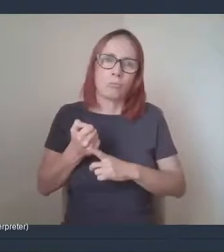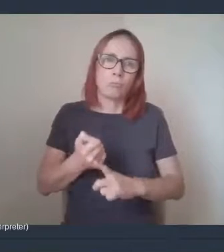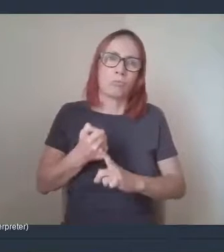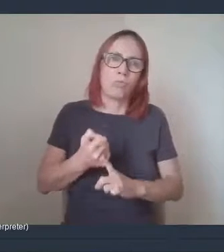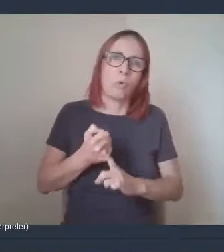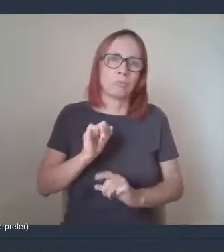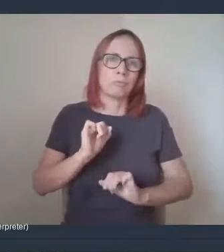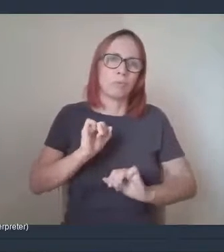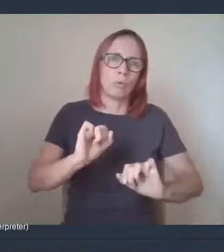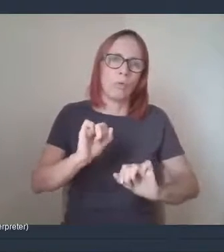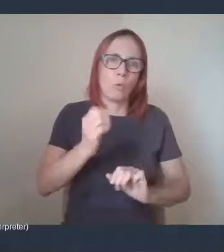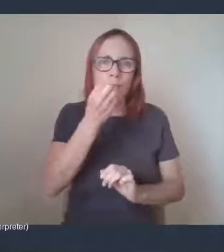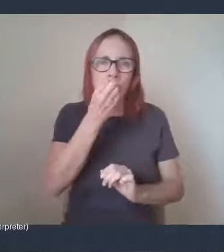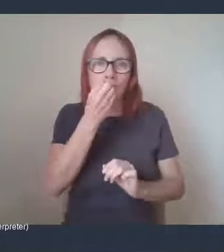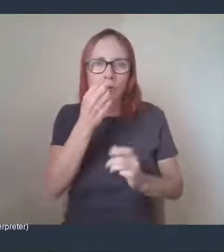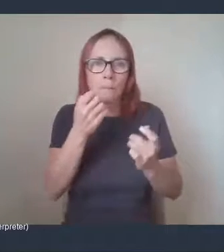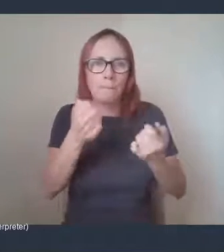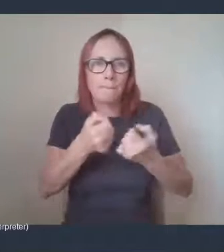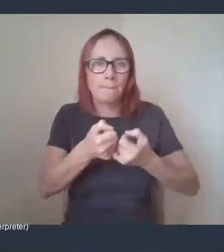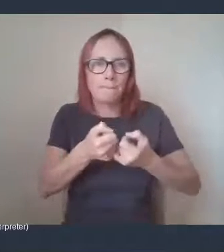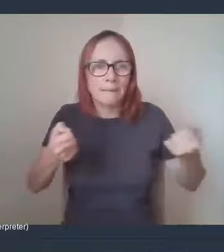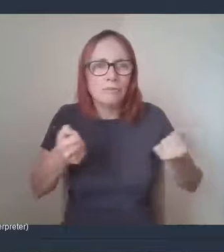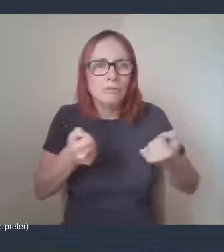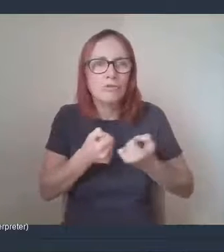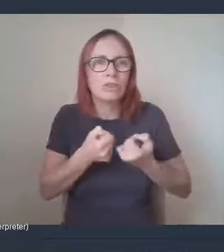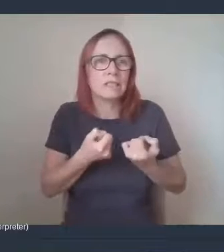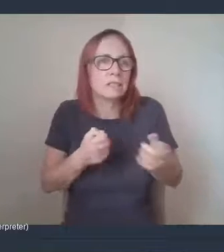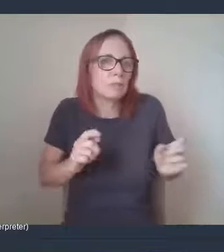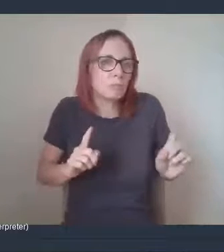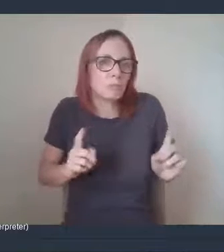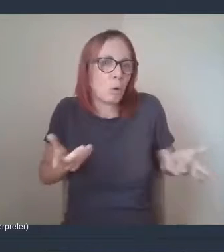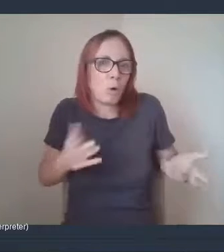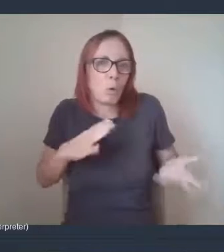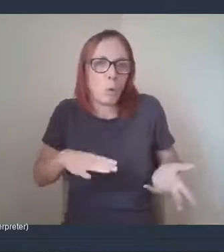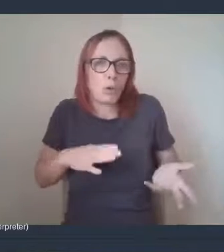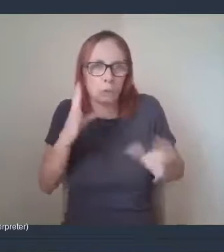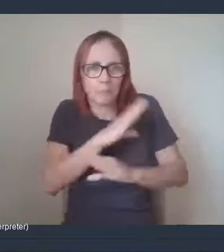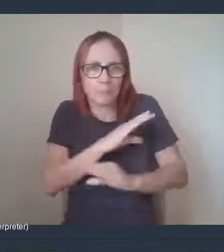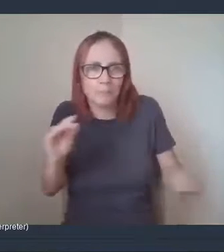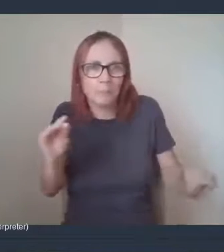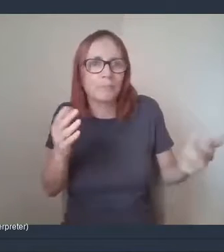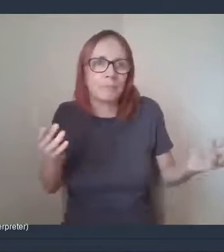and extra shame, extra help?